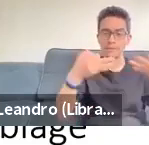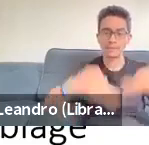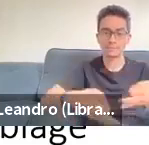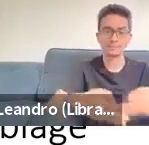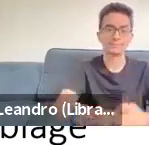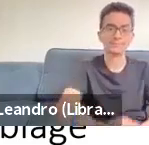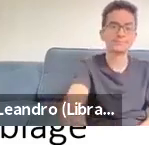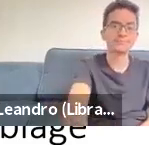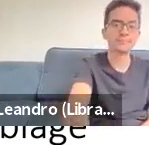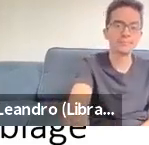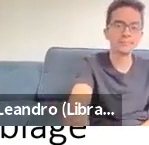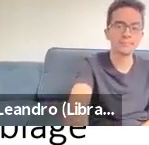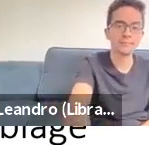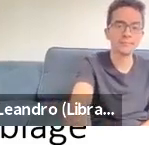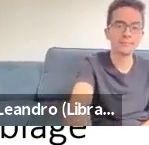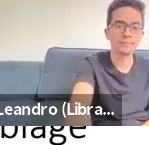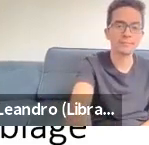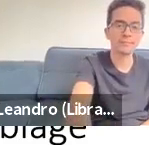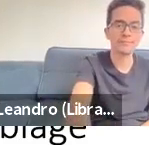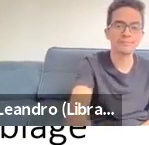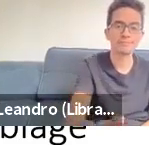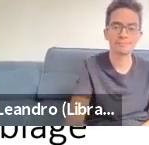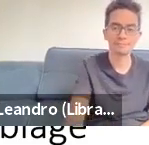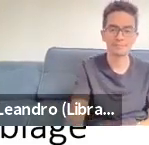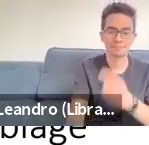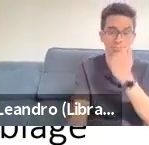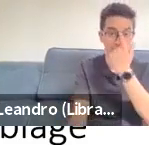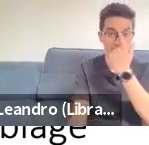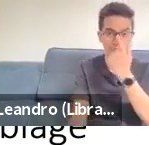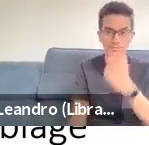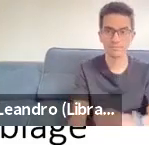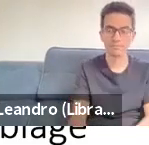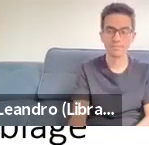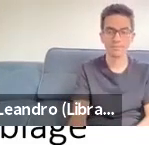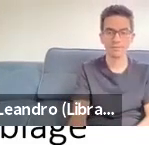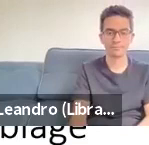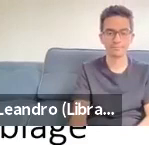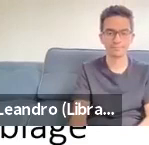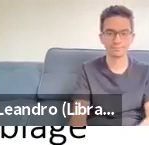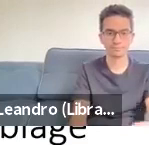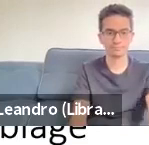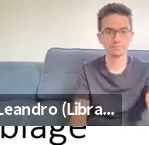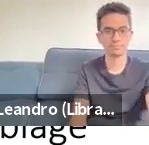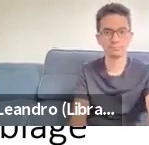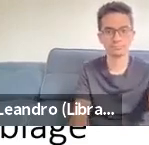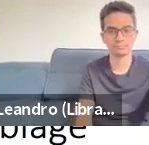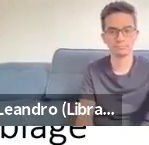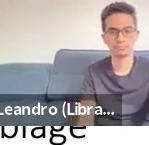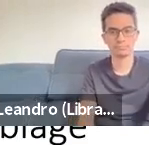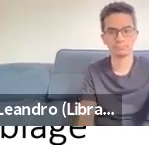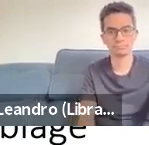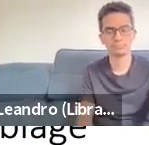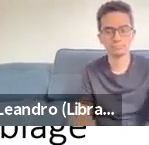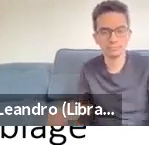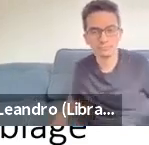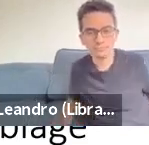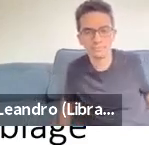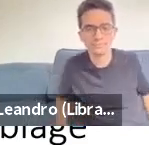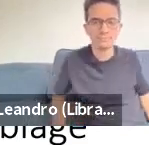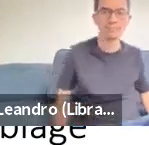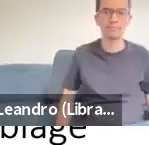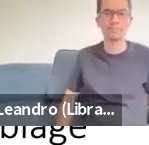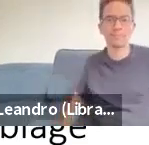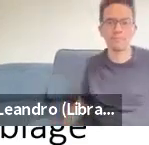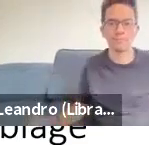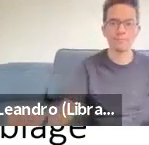this is on page six in the article, likens doing lab work to meditation and being in the moment, a regular topic in our family